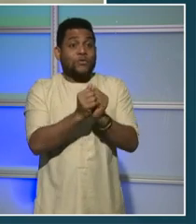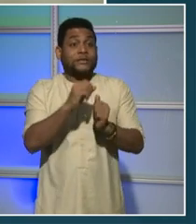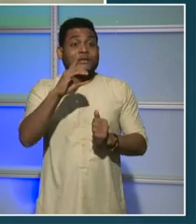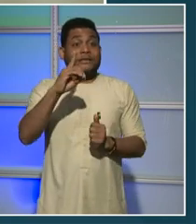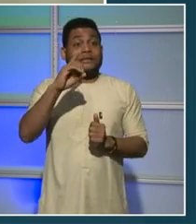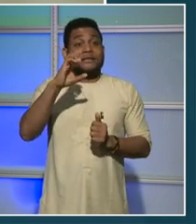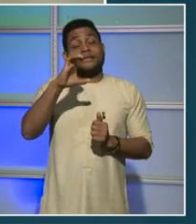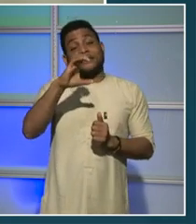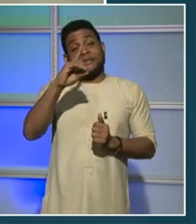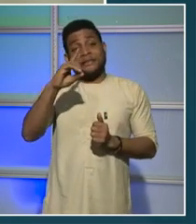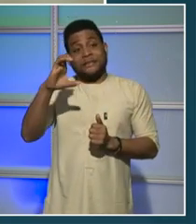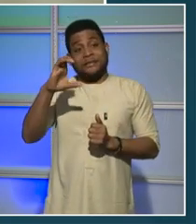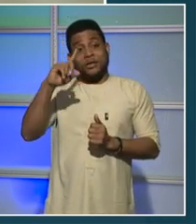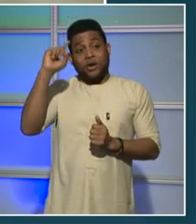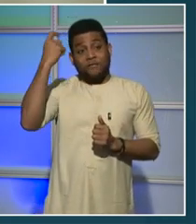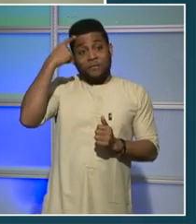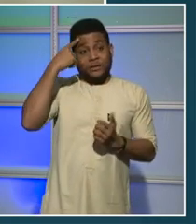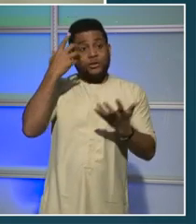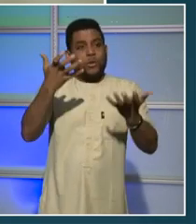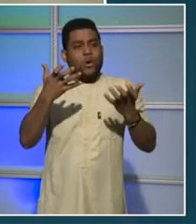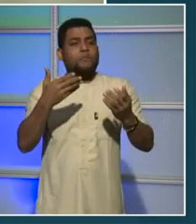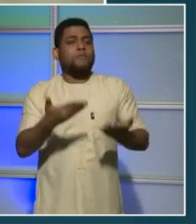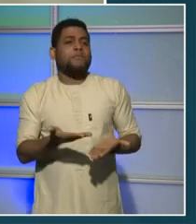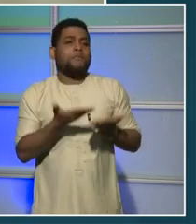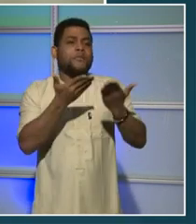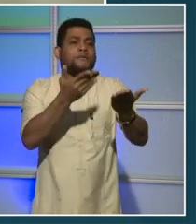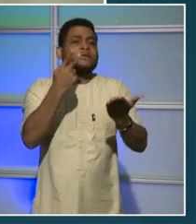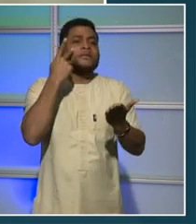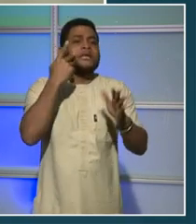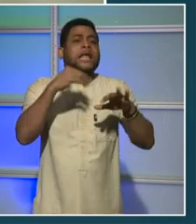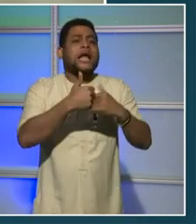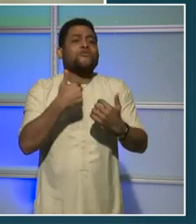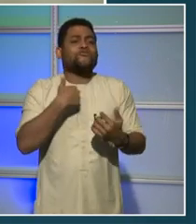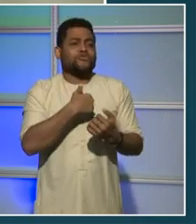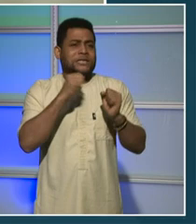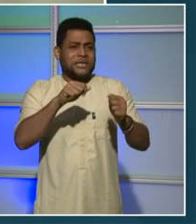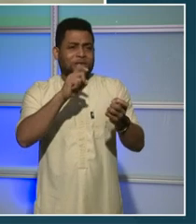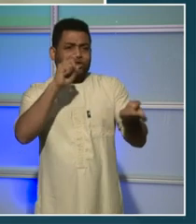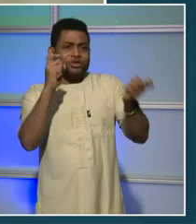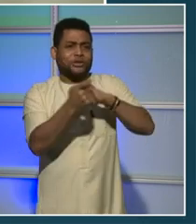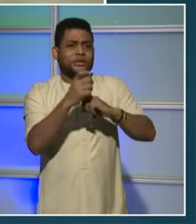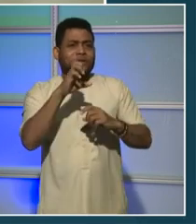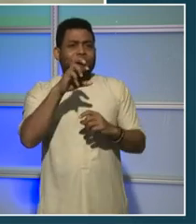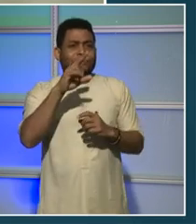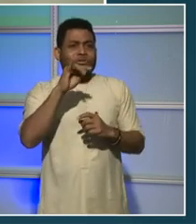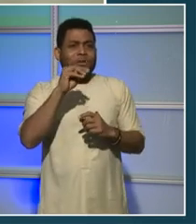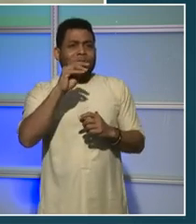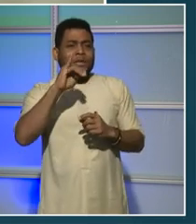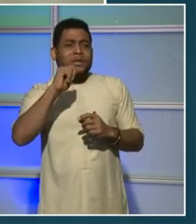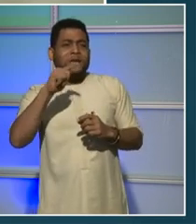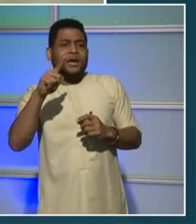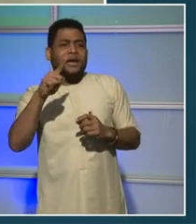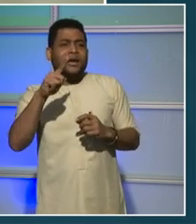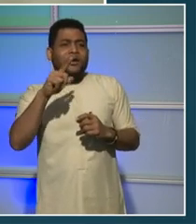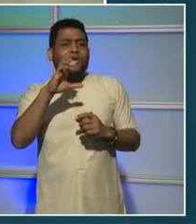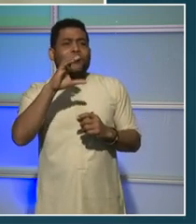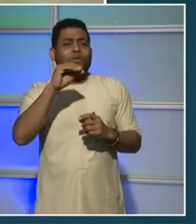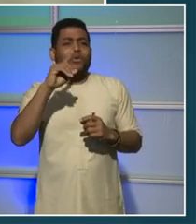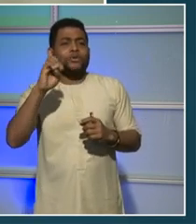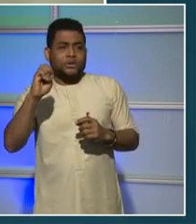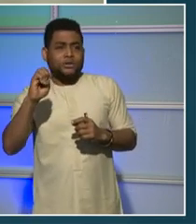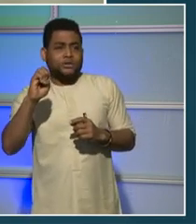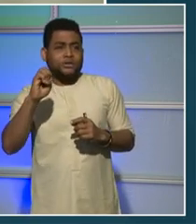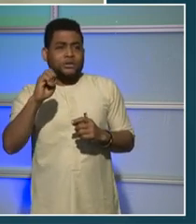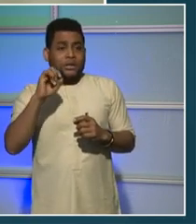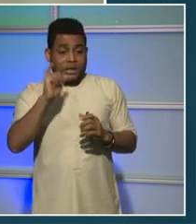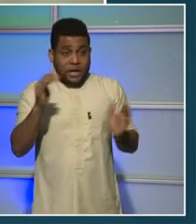for reworking our criminal code that promotes public safety and doesn't undermine it, as the